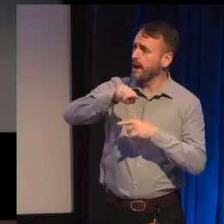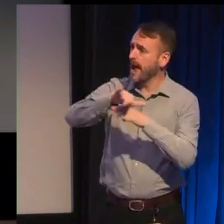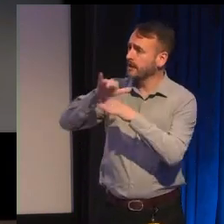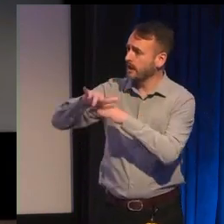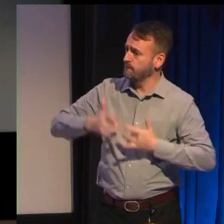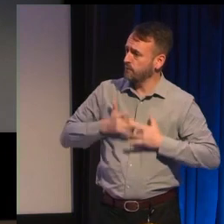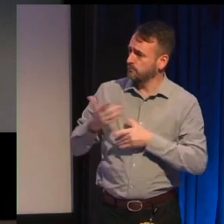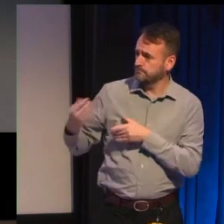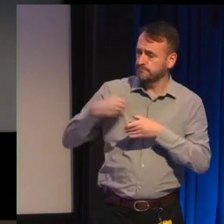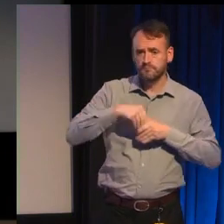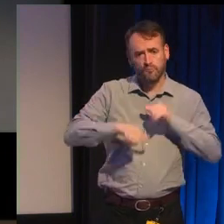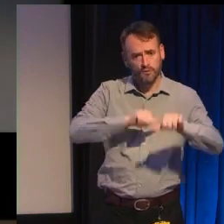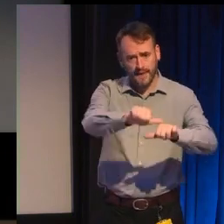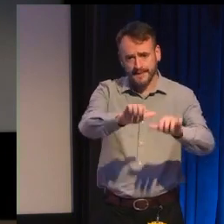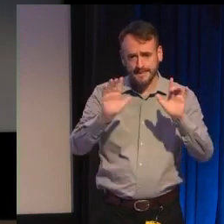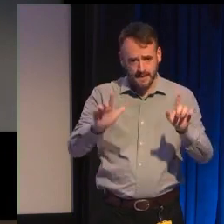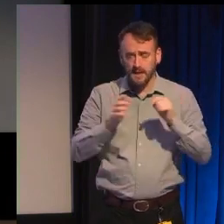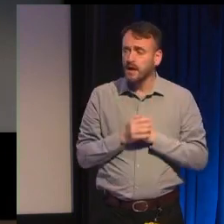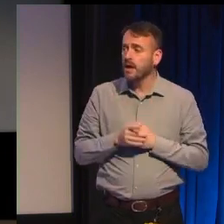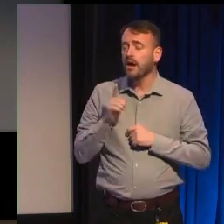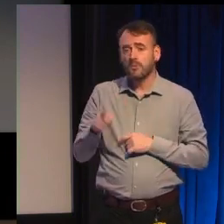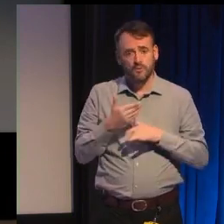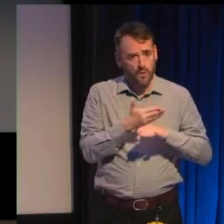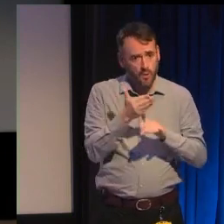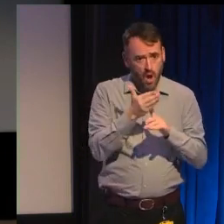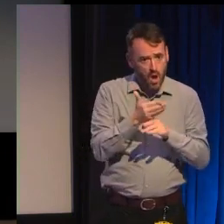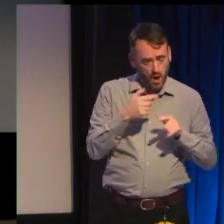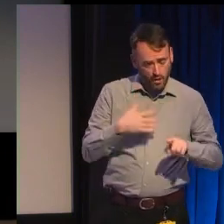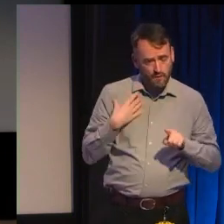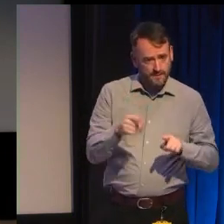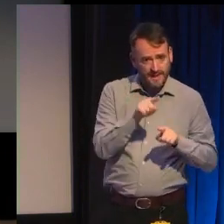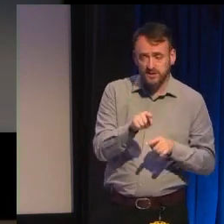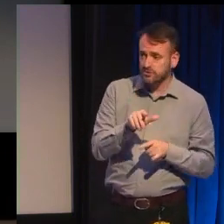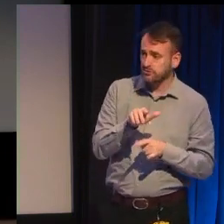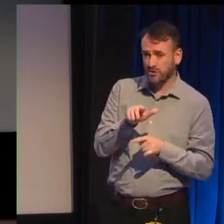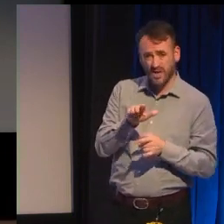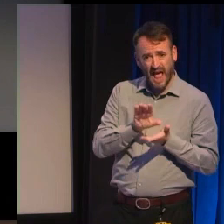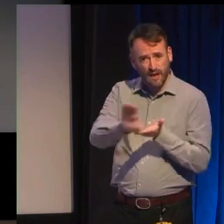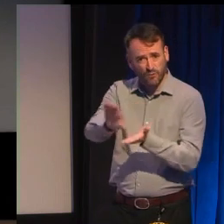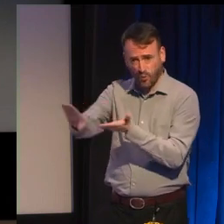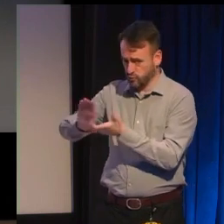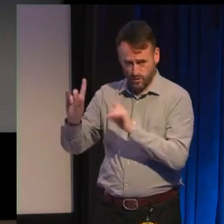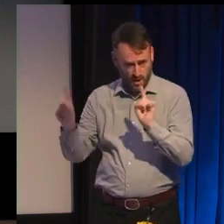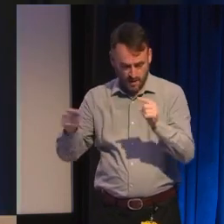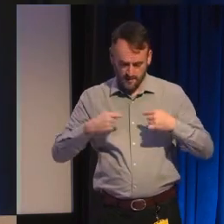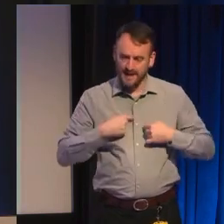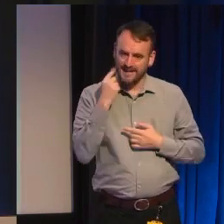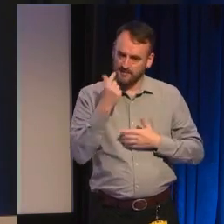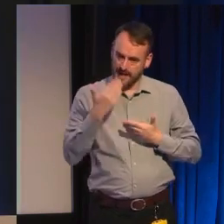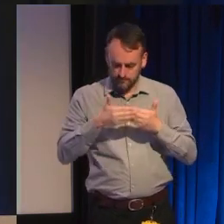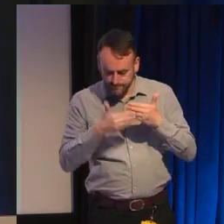but this isn't just about outsourcing the work of representation so the rest of my tips will be about what you can do on your own